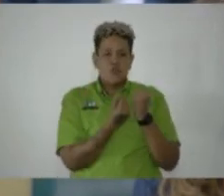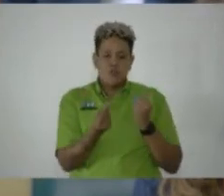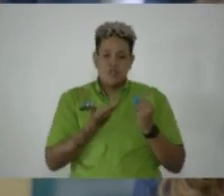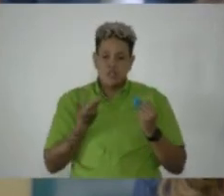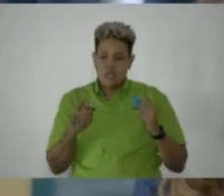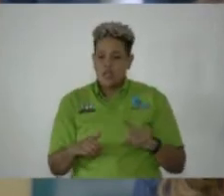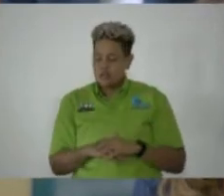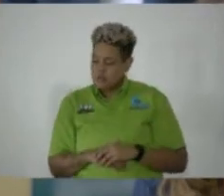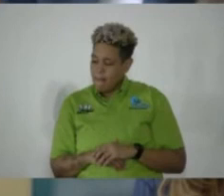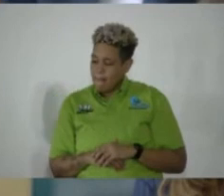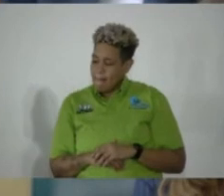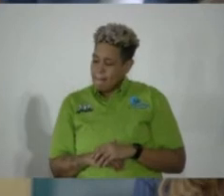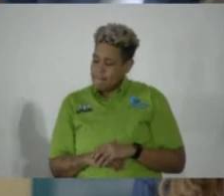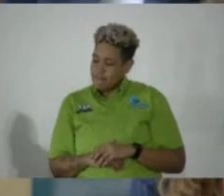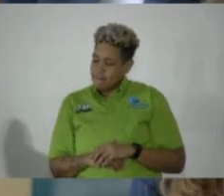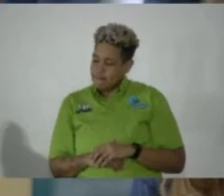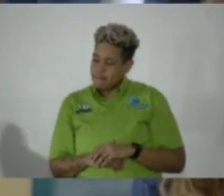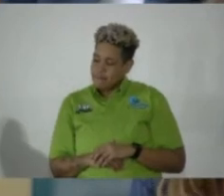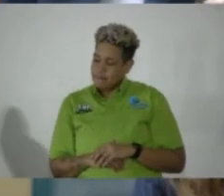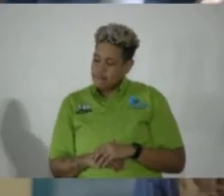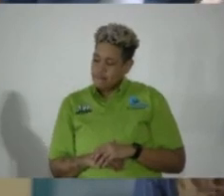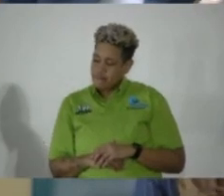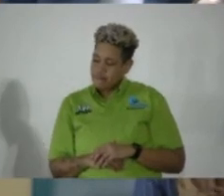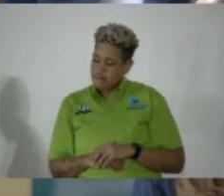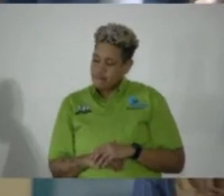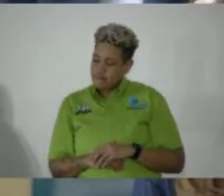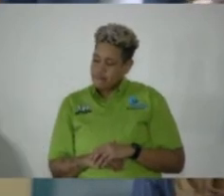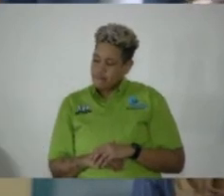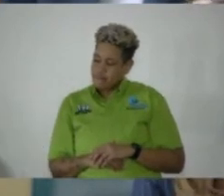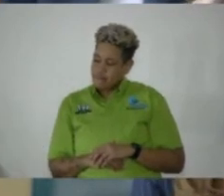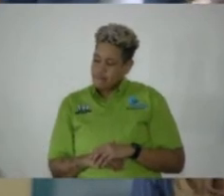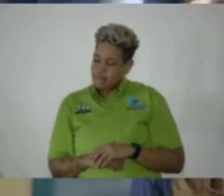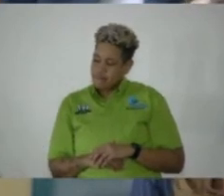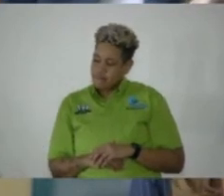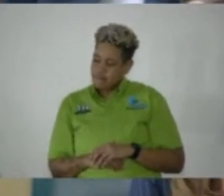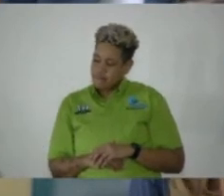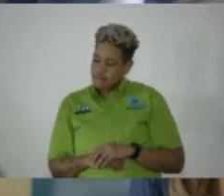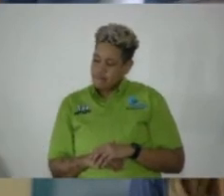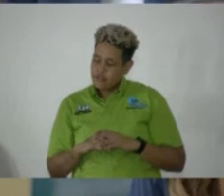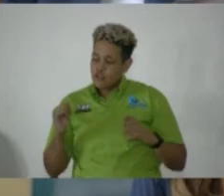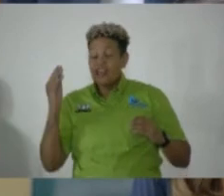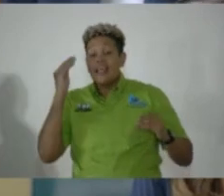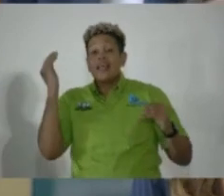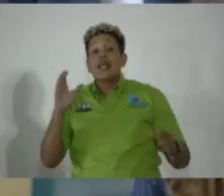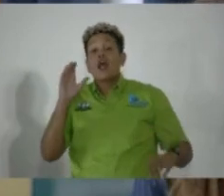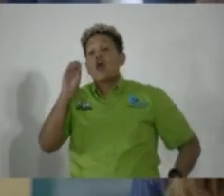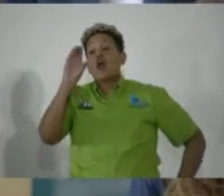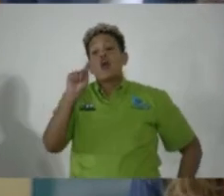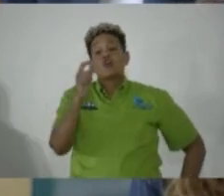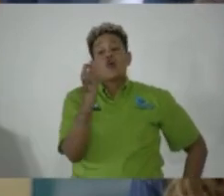giving it support. And just to indicate that October 11